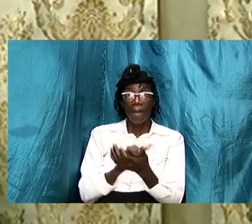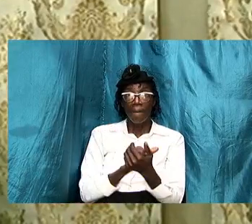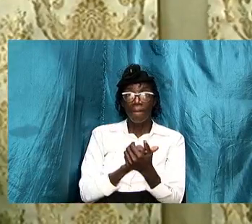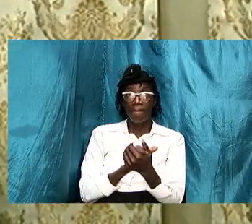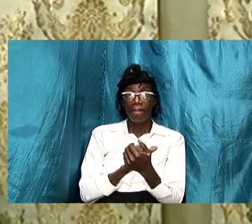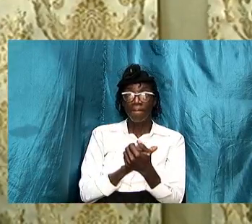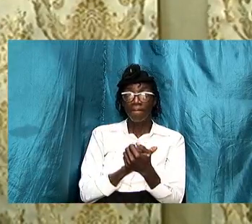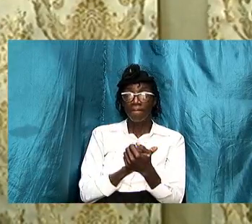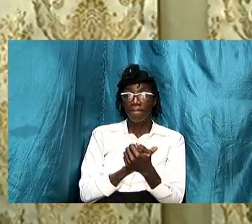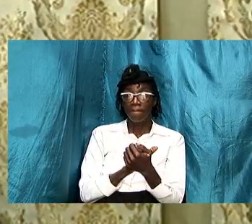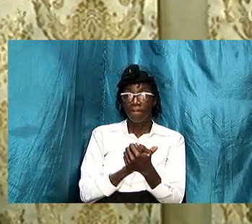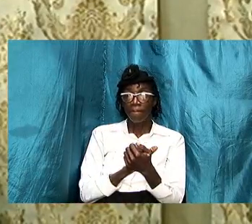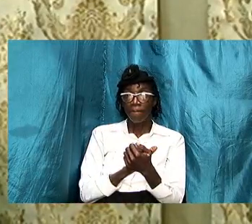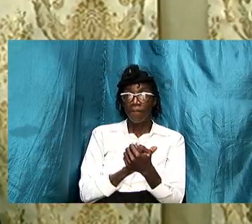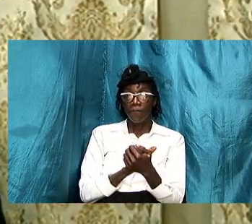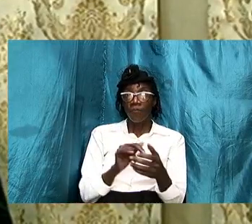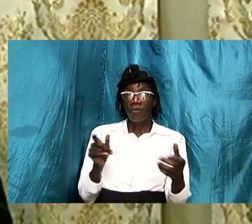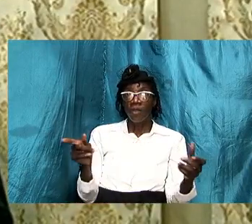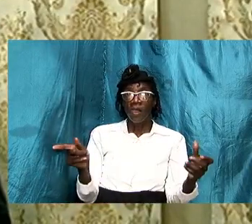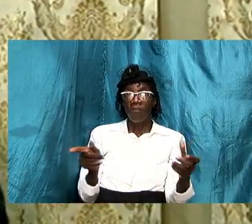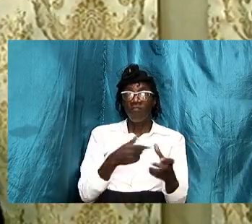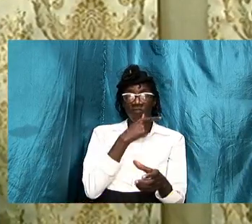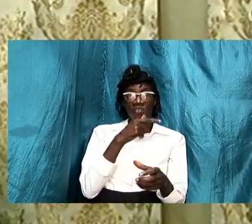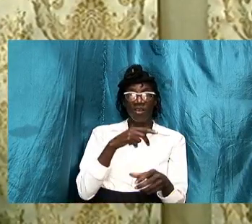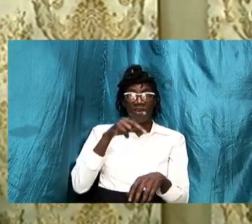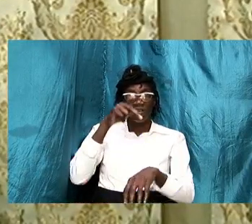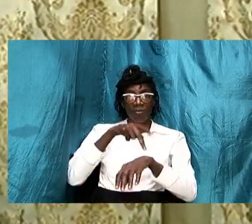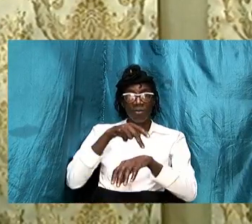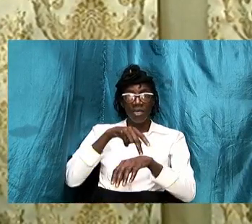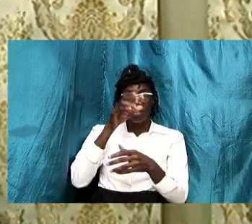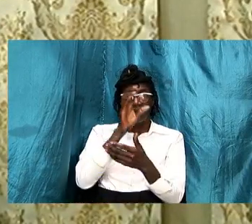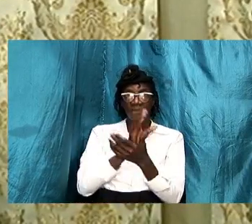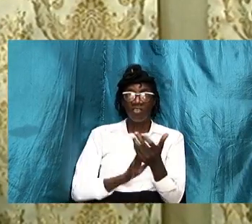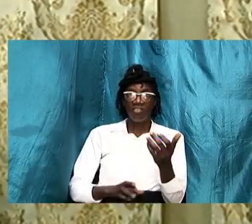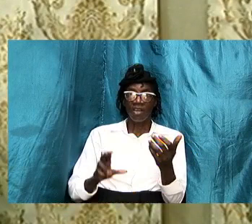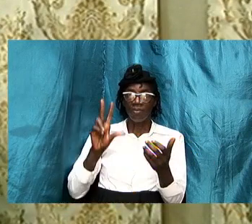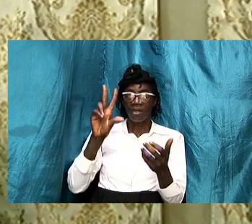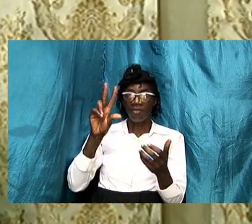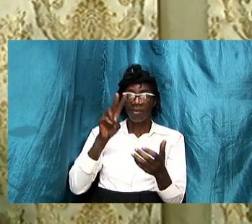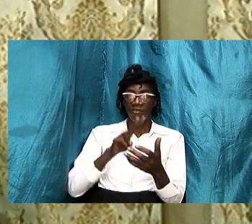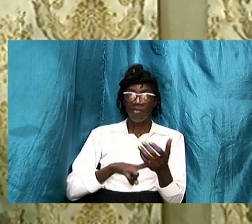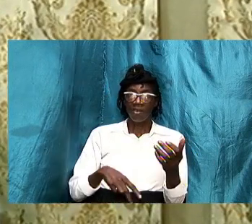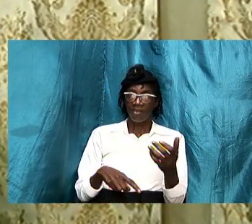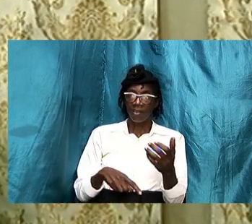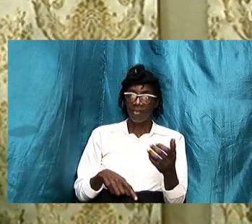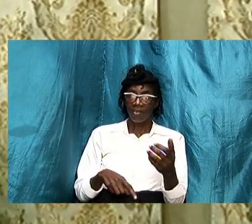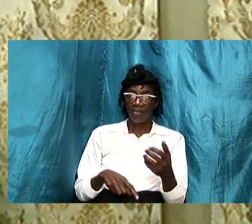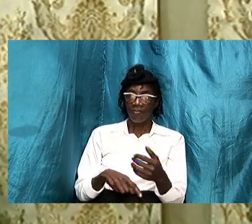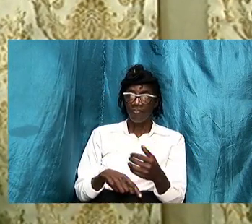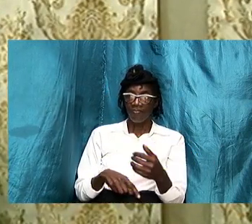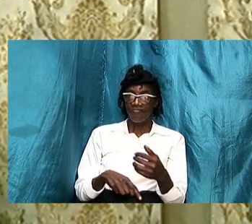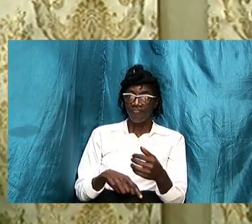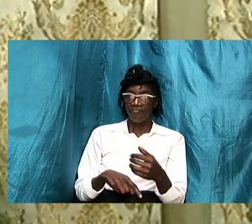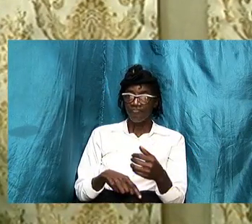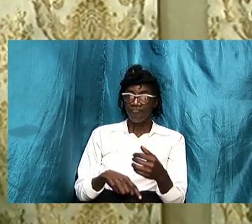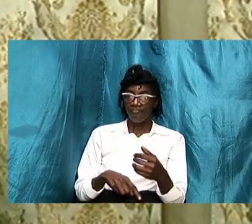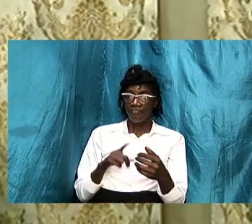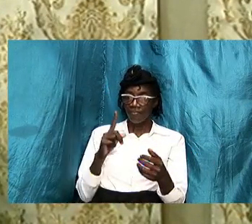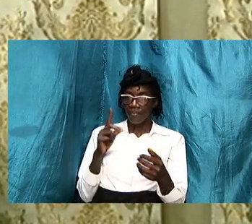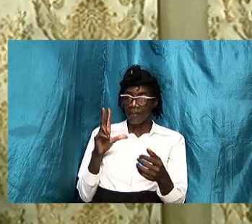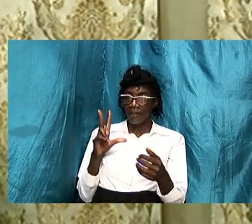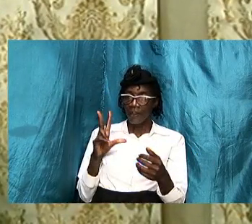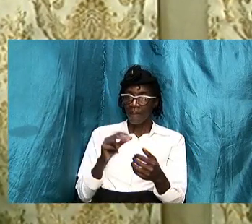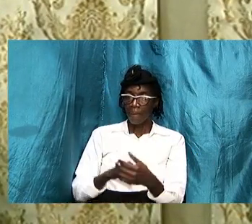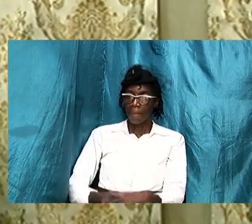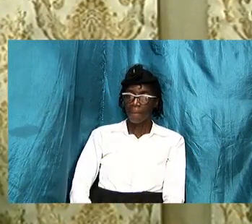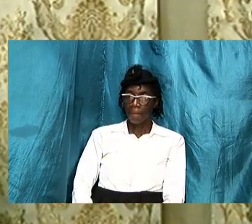to first peter chapter 3 verses 1 and 2 i'm going to close now because i realized that the time and we're not going to go beyond i'm going to